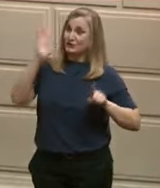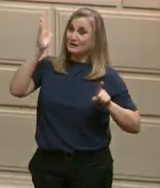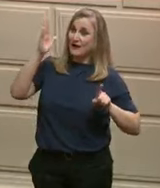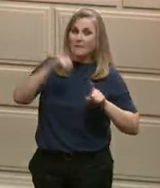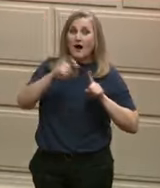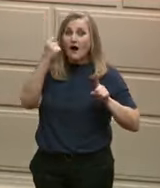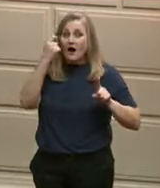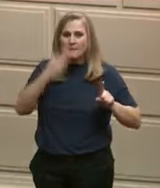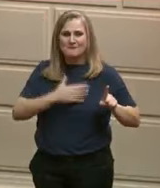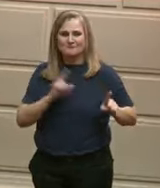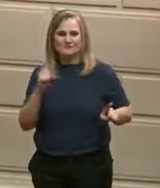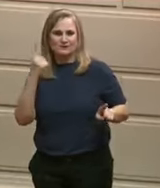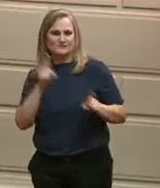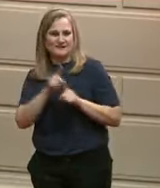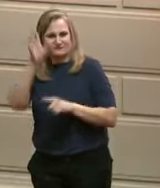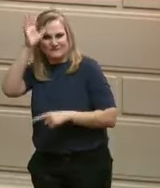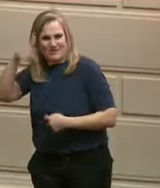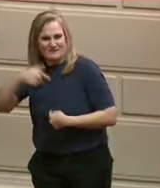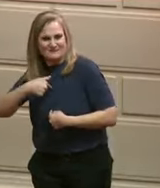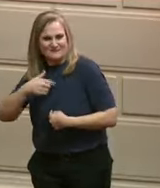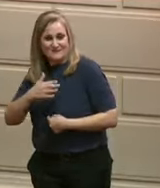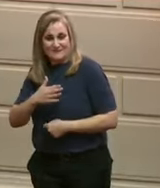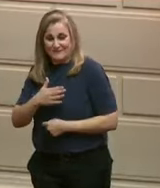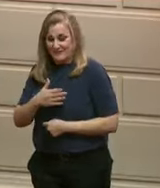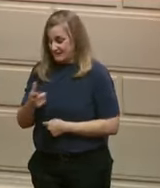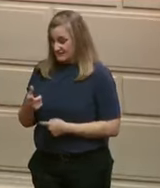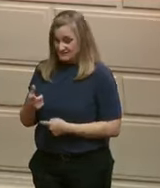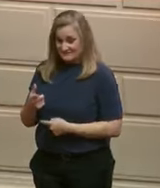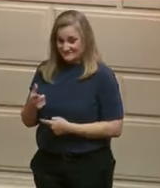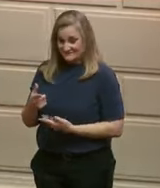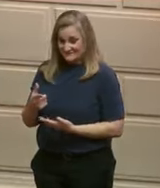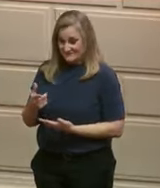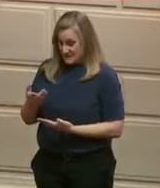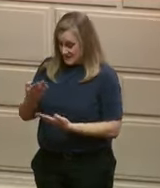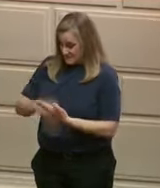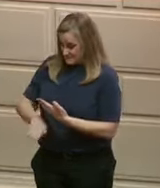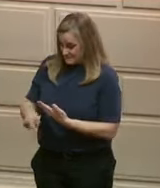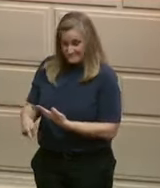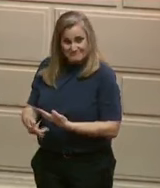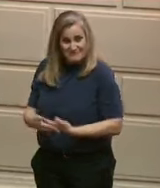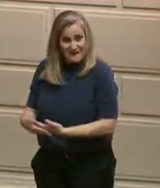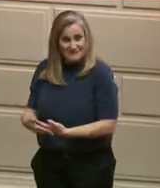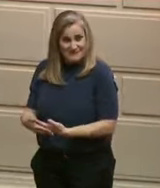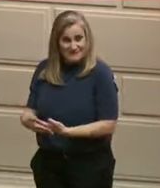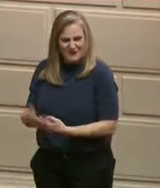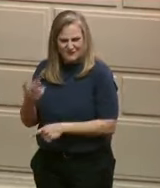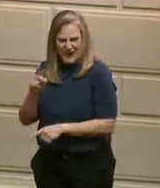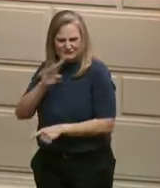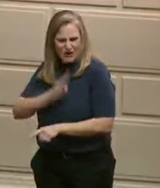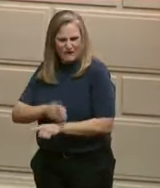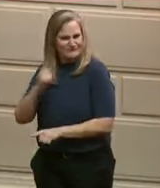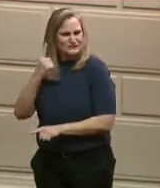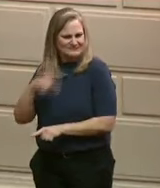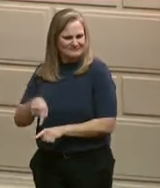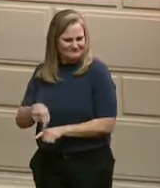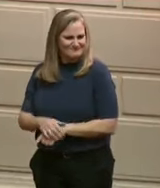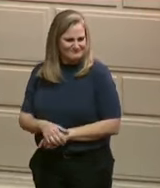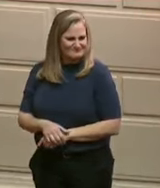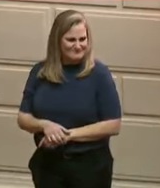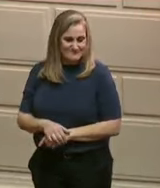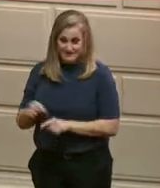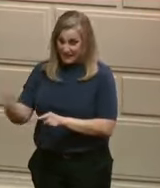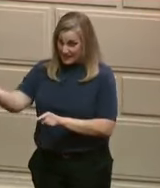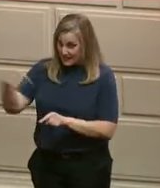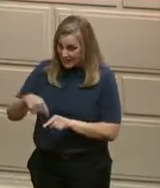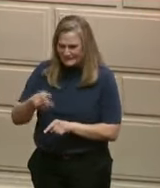isn't quite old enough to be here tonight. Just like General Callahan's new grandchild. By the way, congratulations,